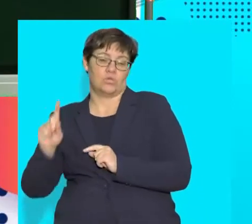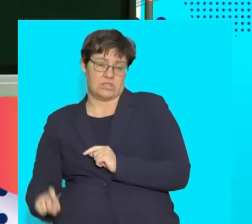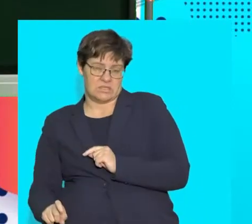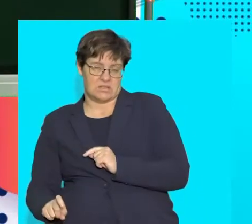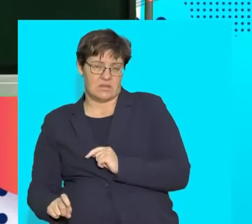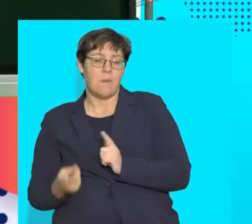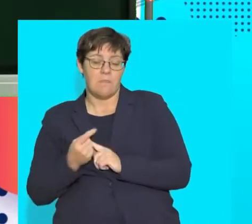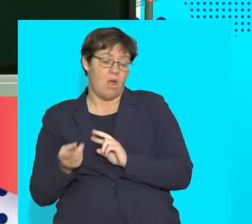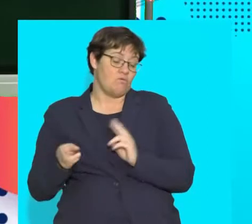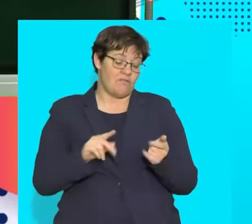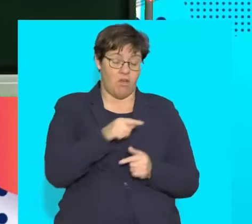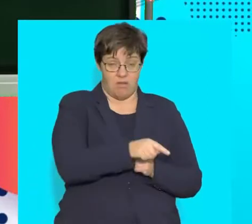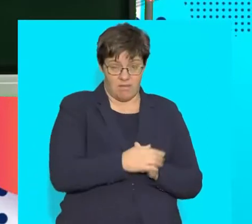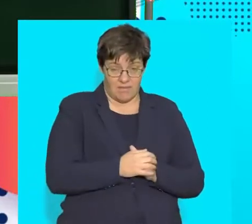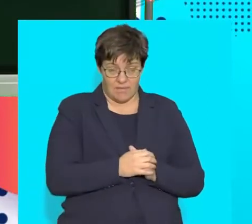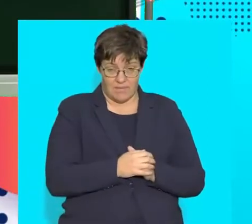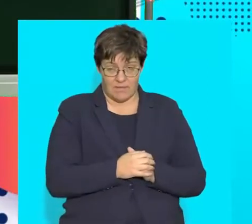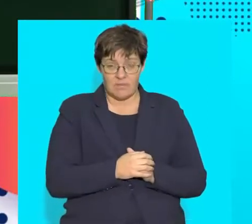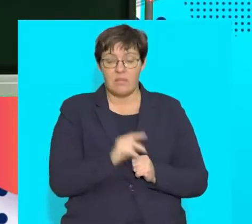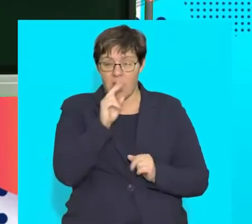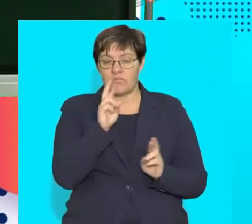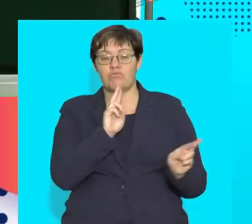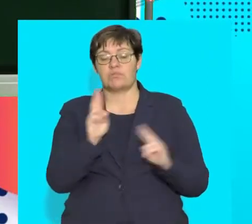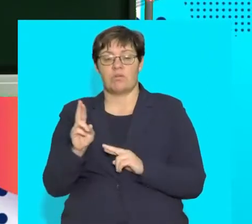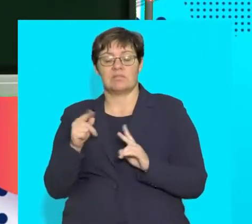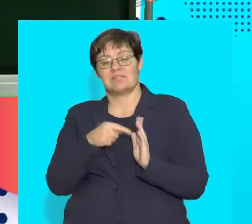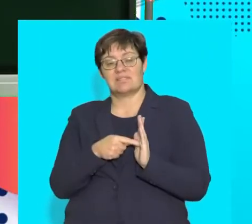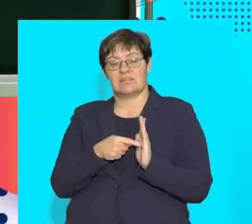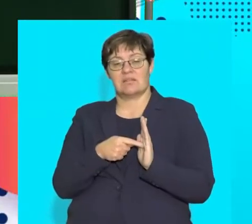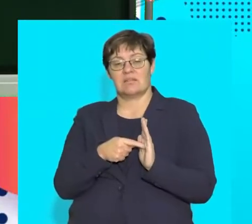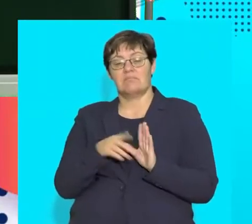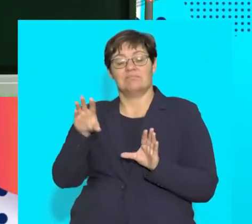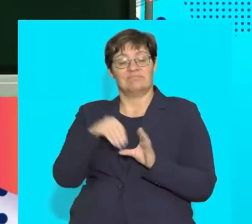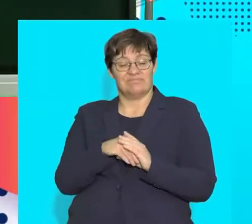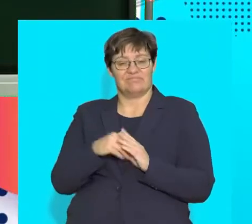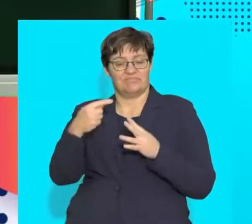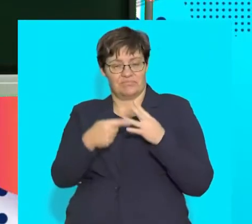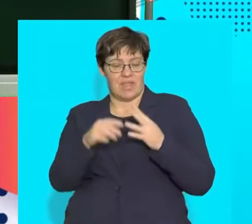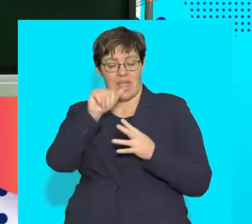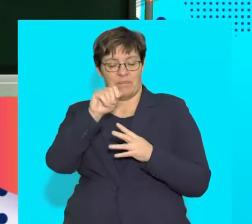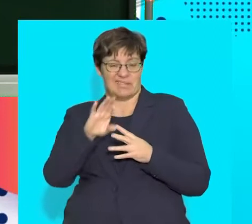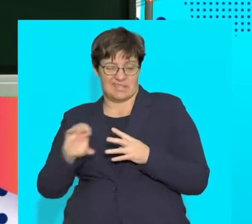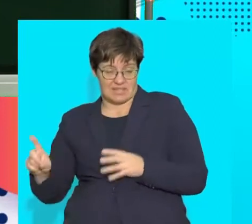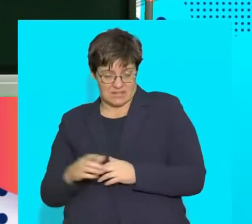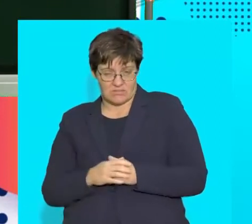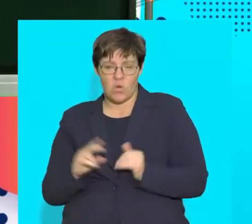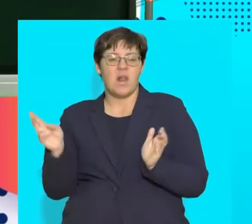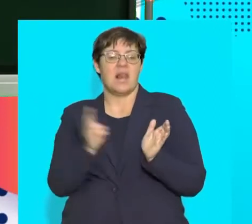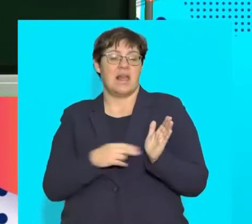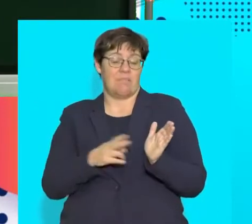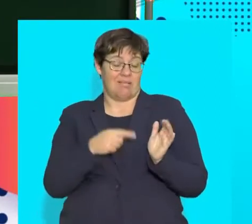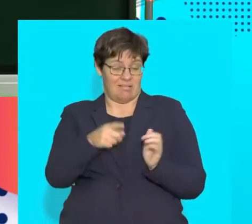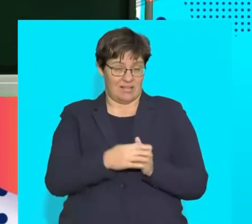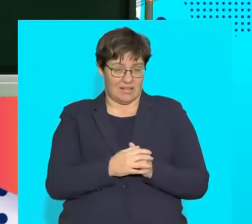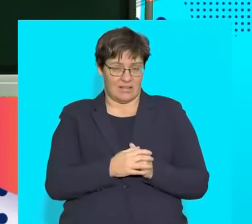to the diagram and respond to parts that have been indicated with alphabets. So let's label this diagram and as we